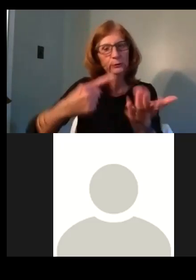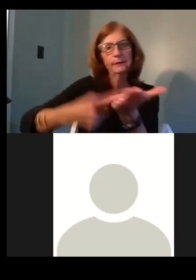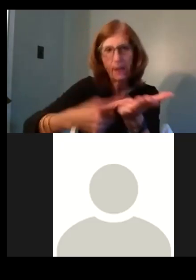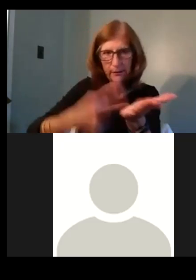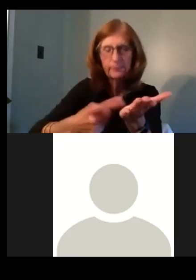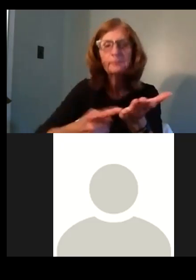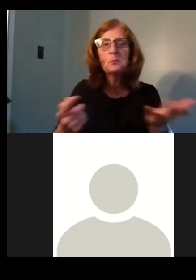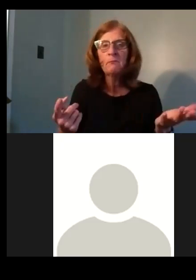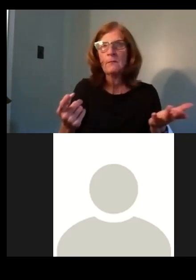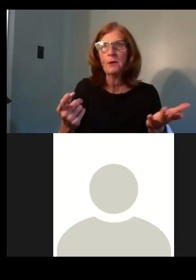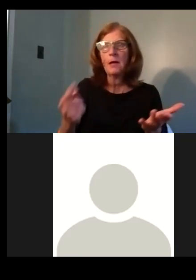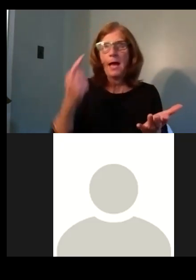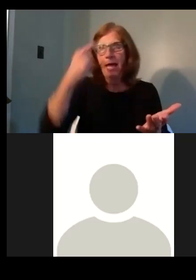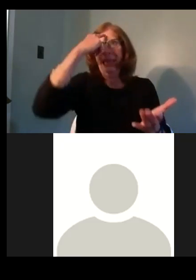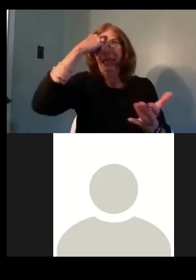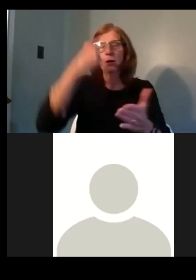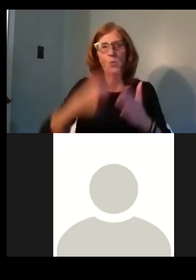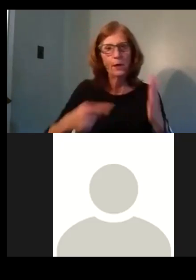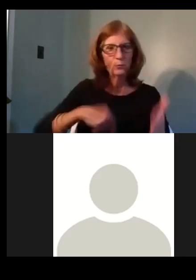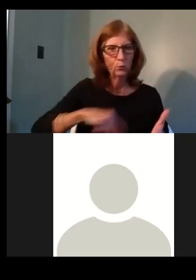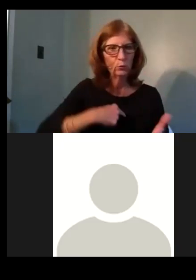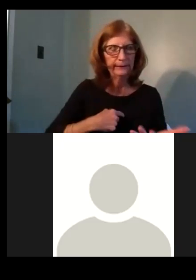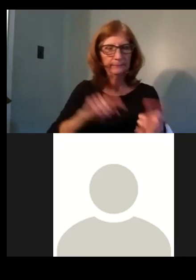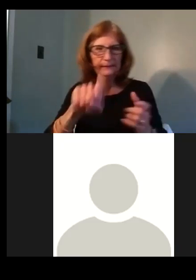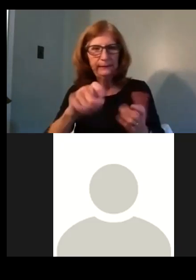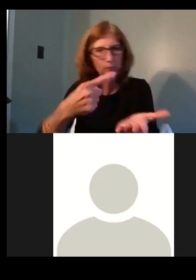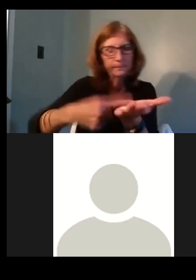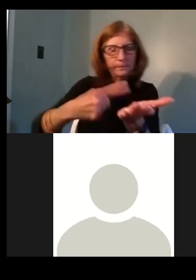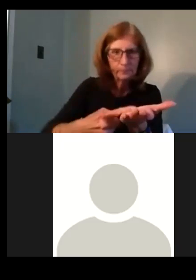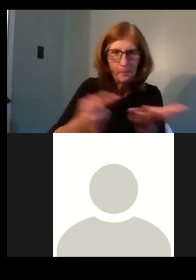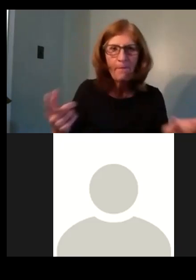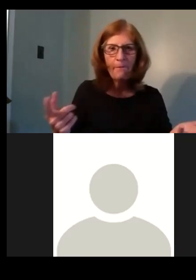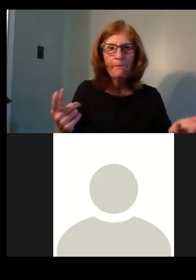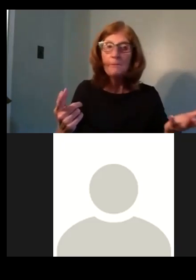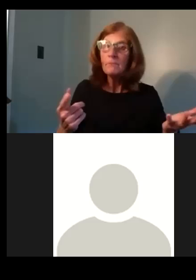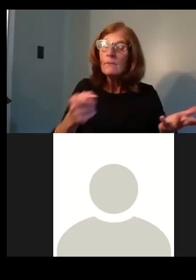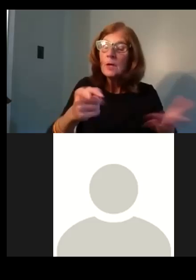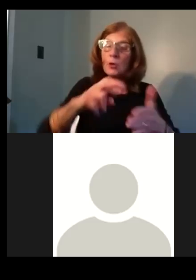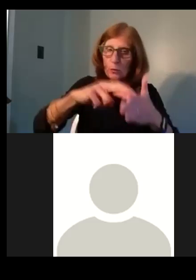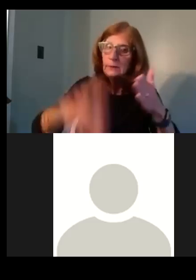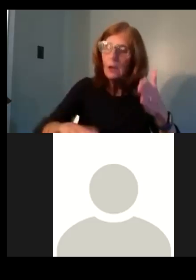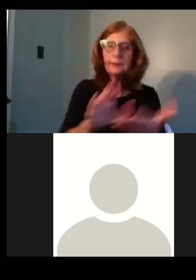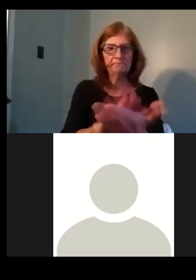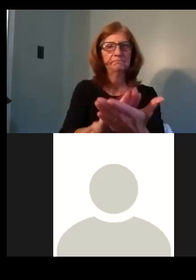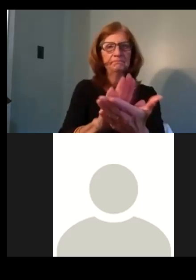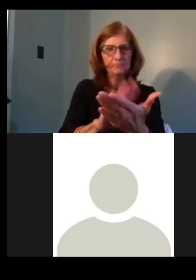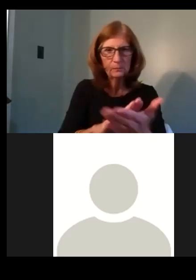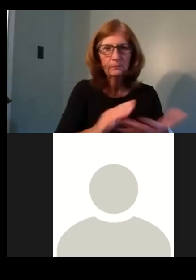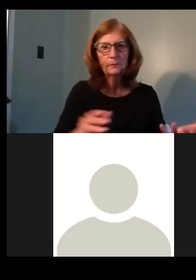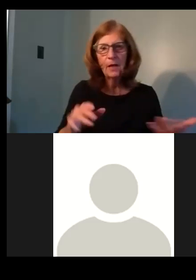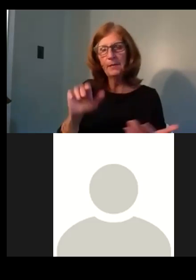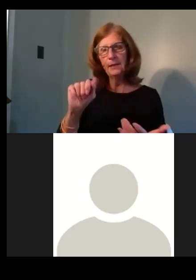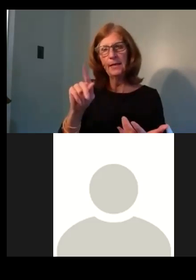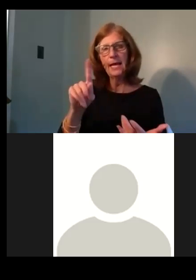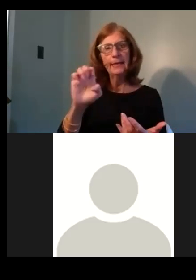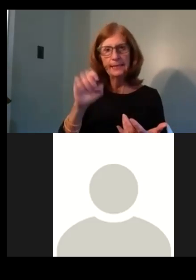we're, what we're looking at here is a, you know, it's a really commendable outcome, uh, given that, as, as Adelaide said,